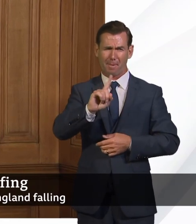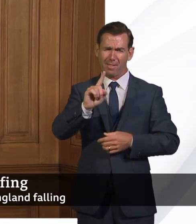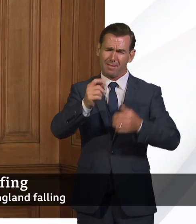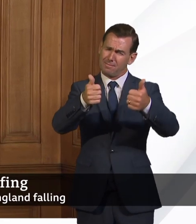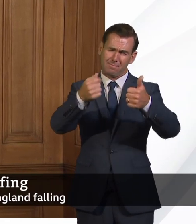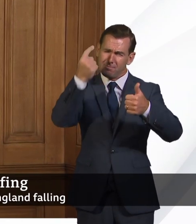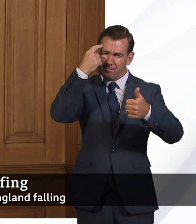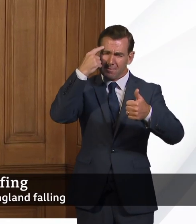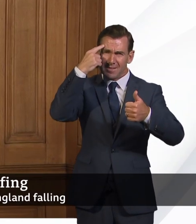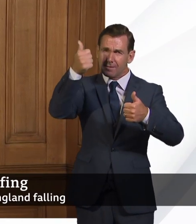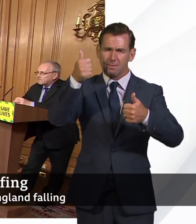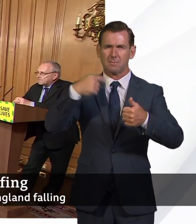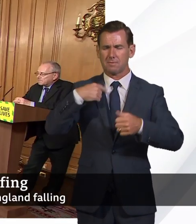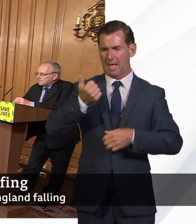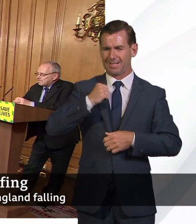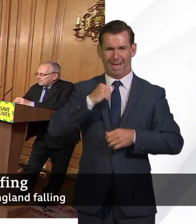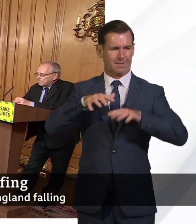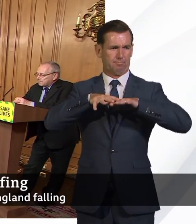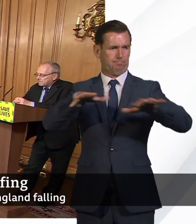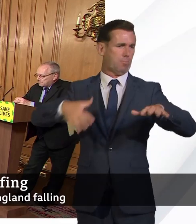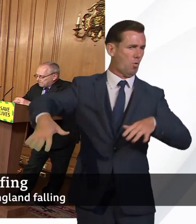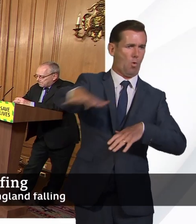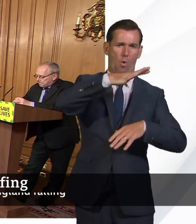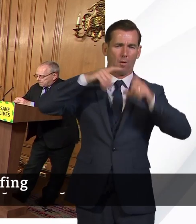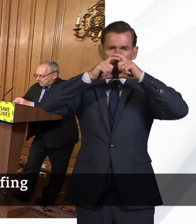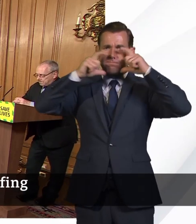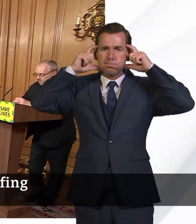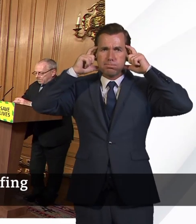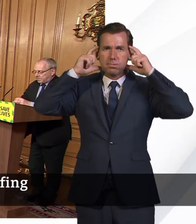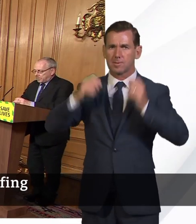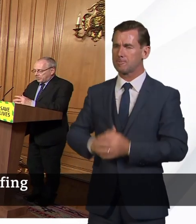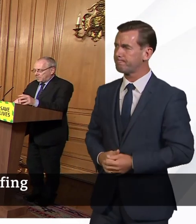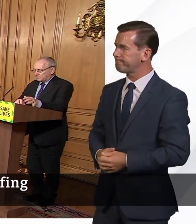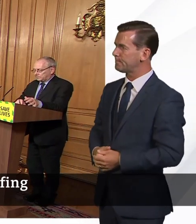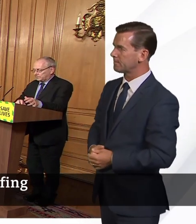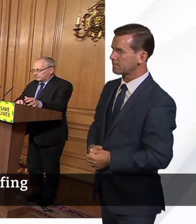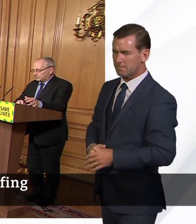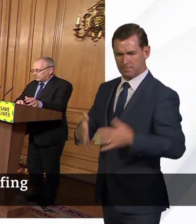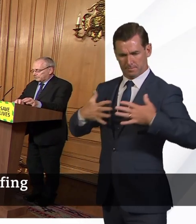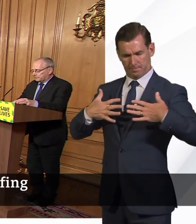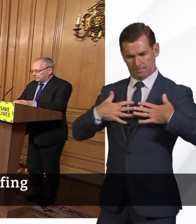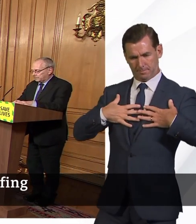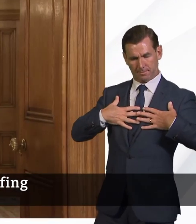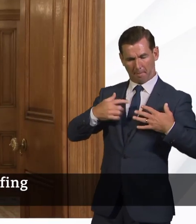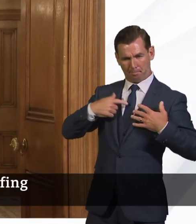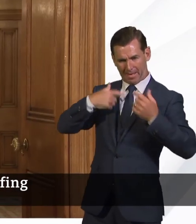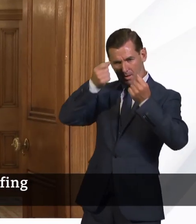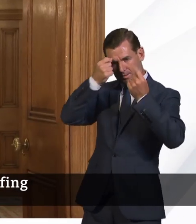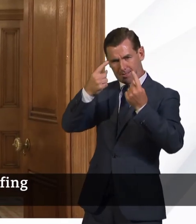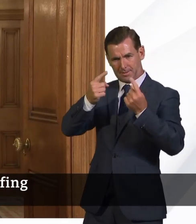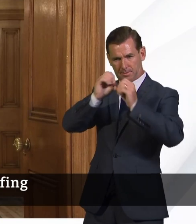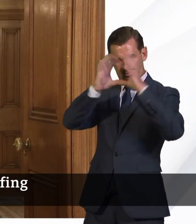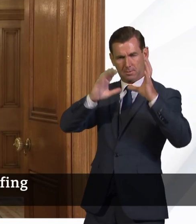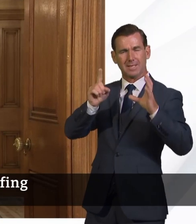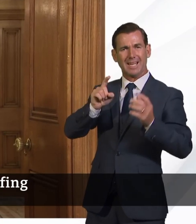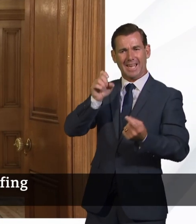people to be wearing face coverings. In my understanding, thanks, Peter. my understanding, you know, it's an enclosed space. And I think that's the key difference between that and walking down the street.